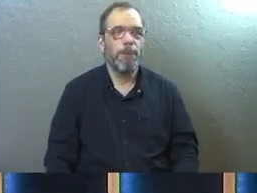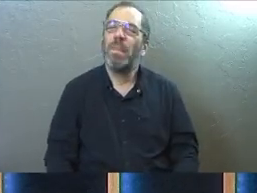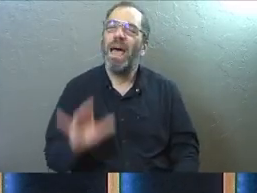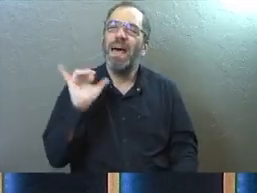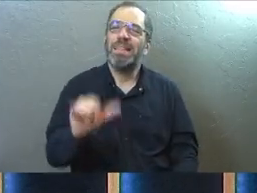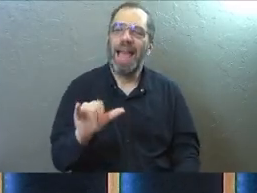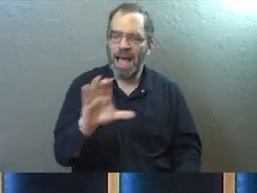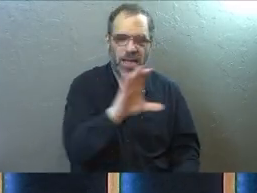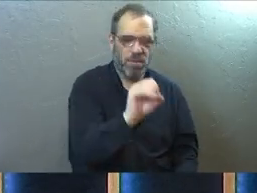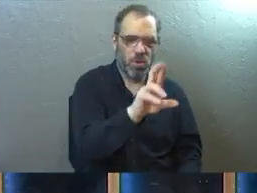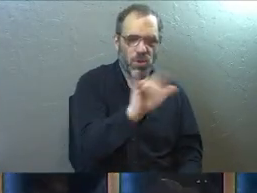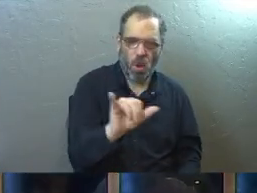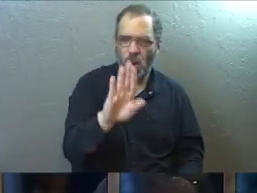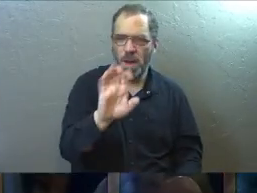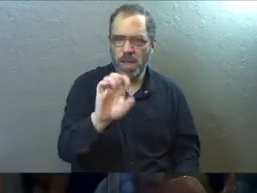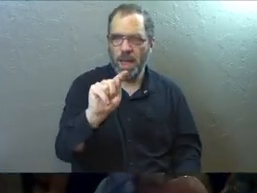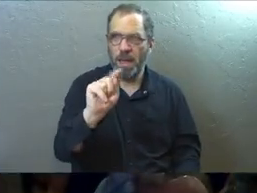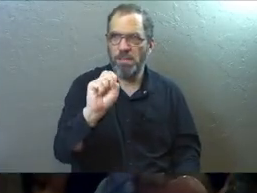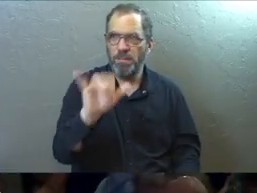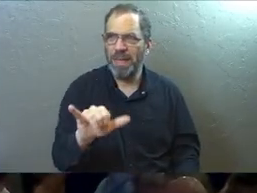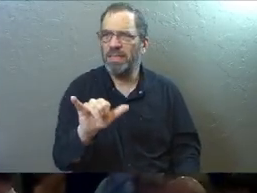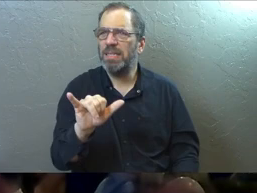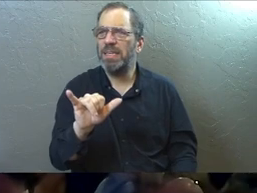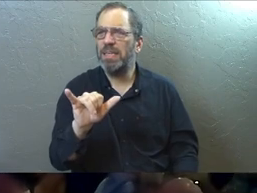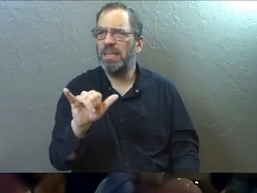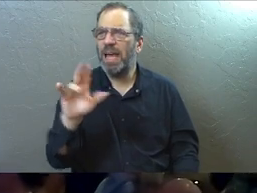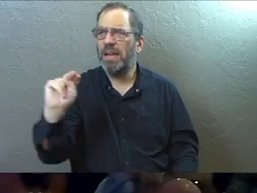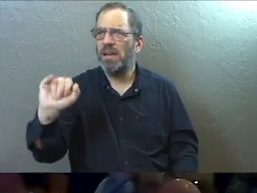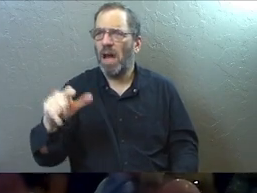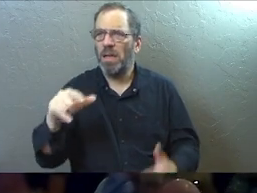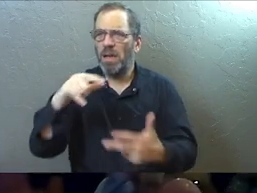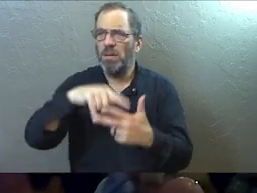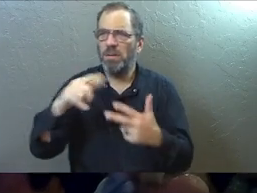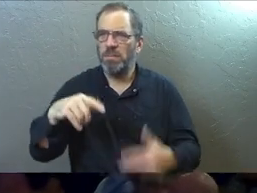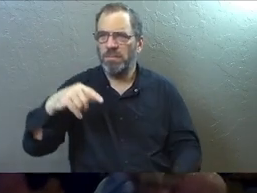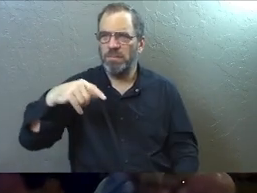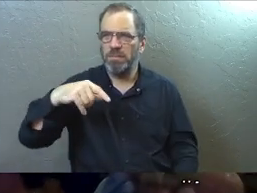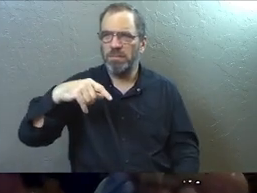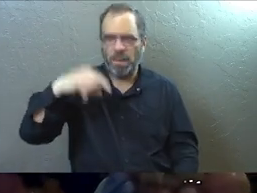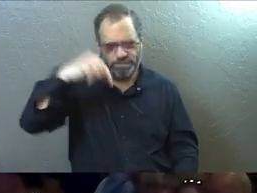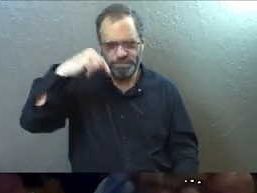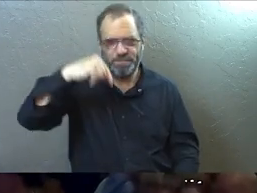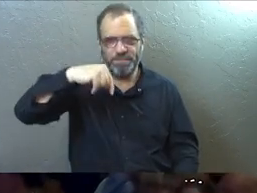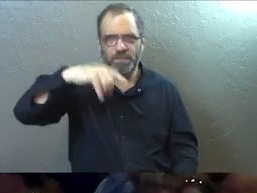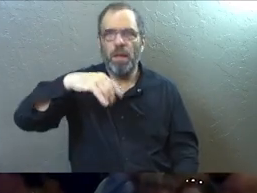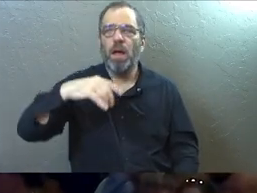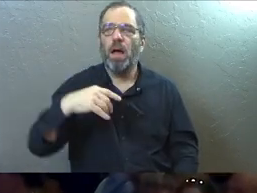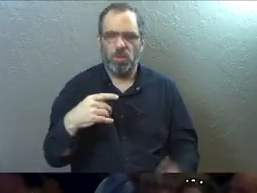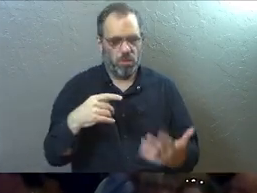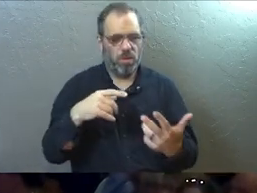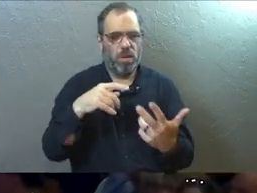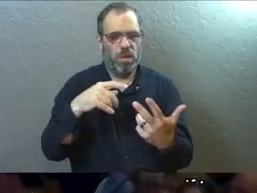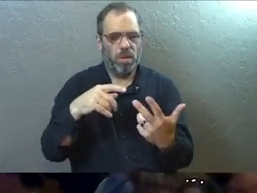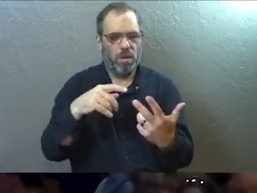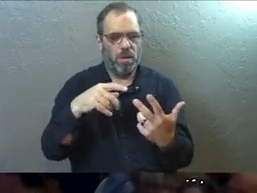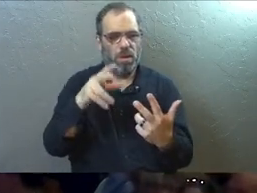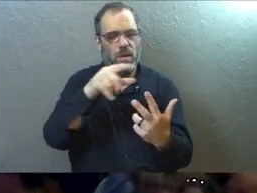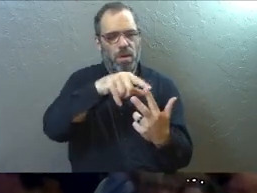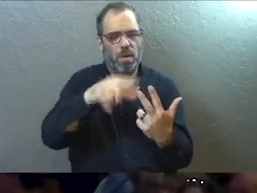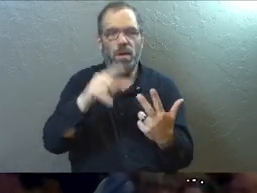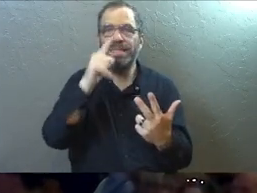But that's Corey and that's Betsy and that's Nala, 10 boom. And the first two sisters,